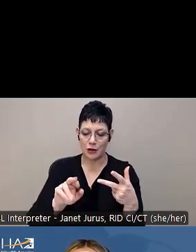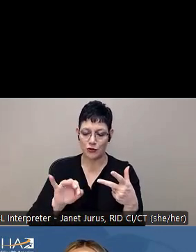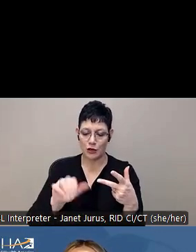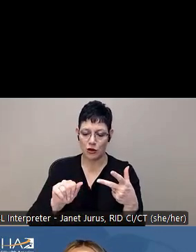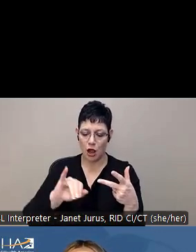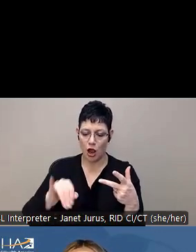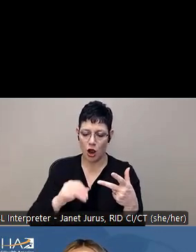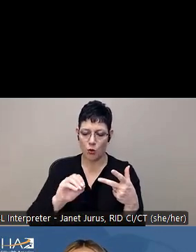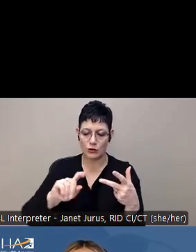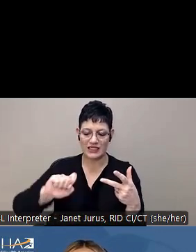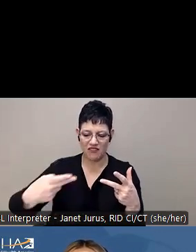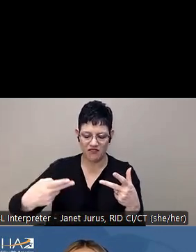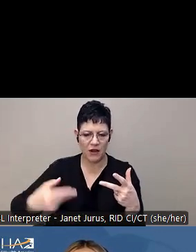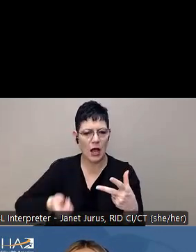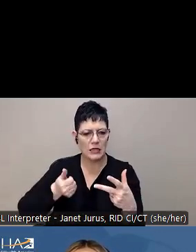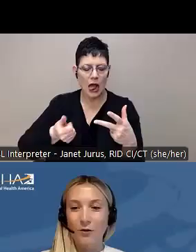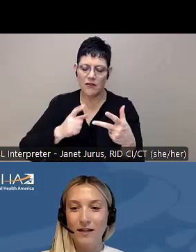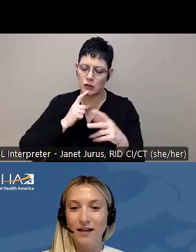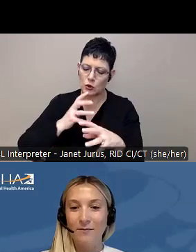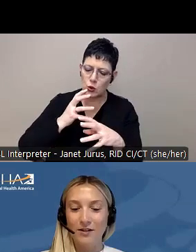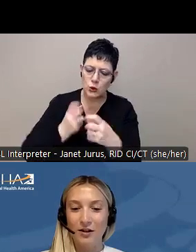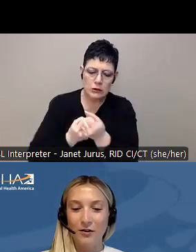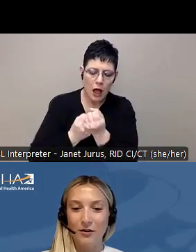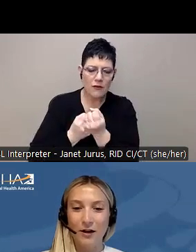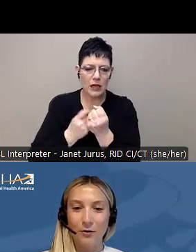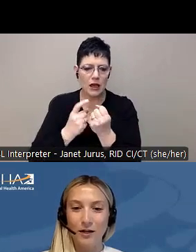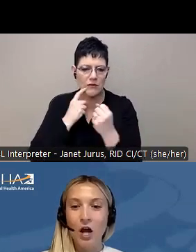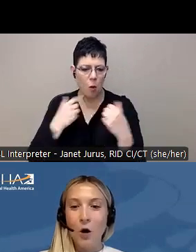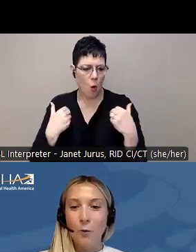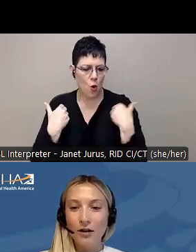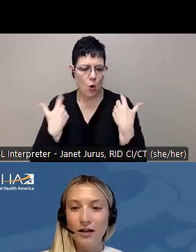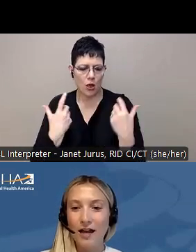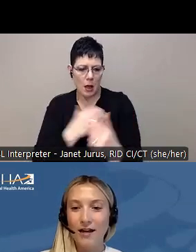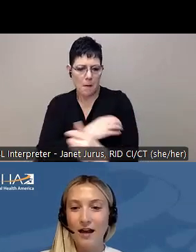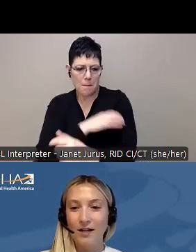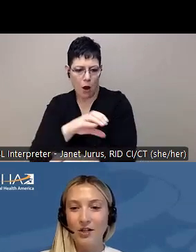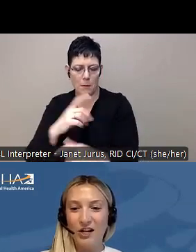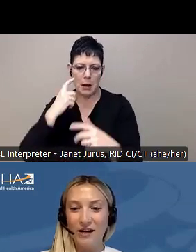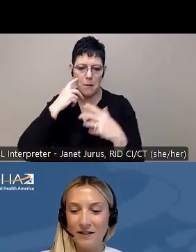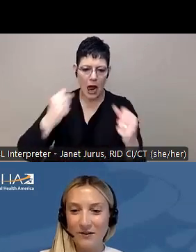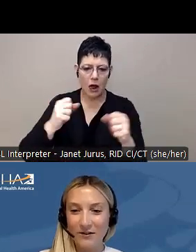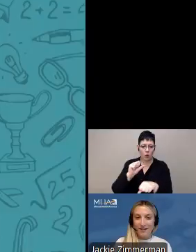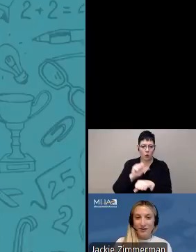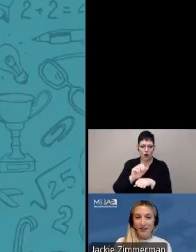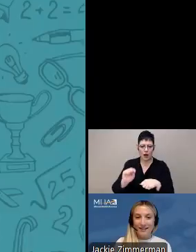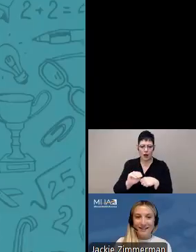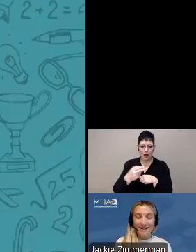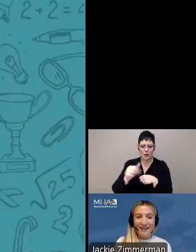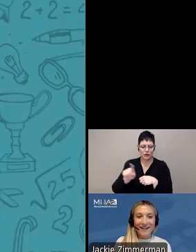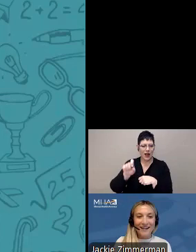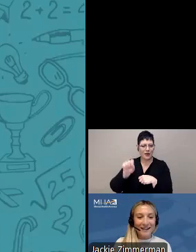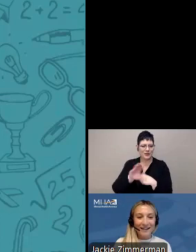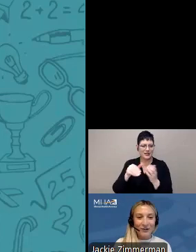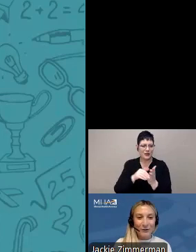who is a dedicated advocate for youth well-being and mental health empowerment working at MHA of South Central Kansas